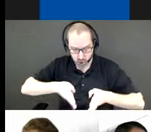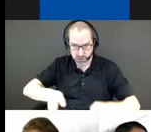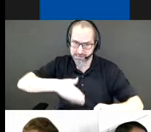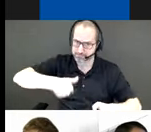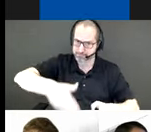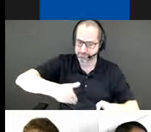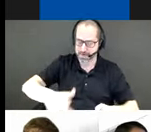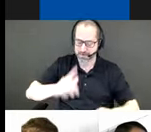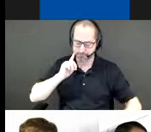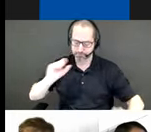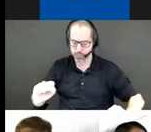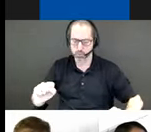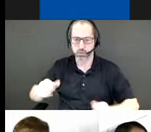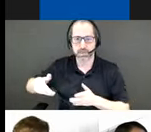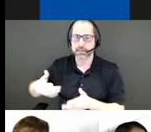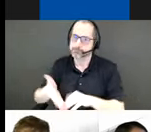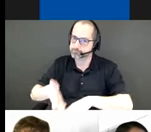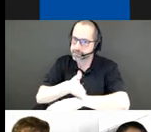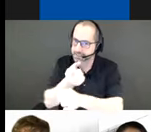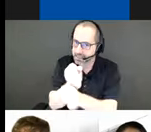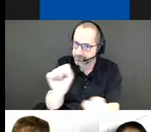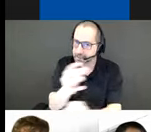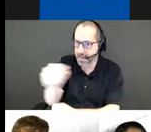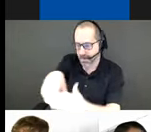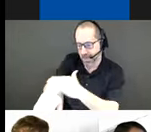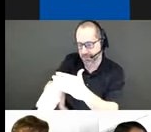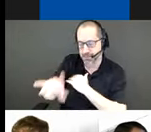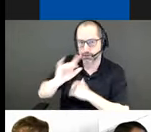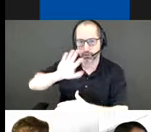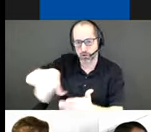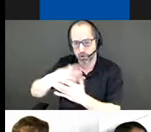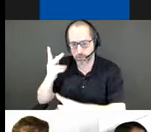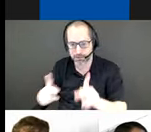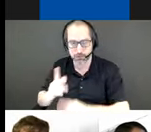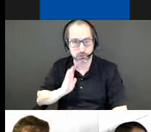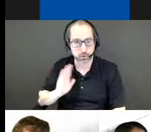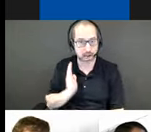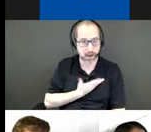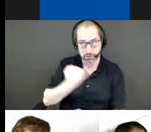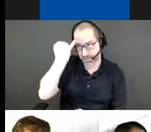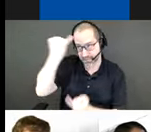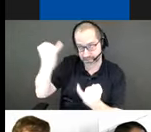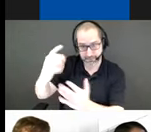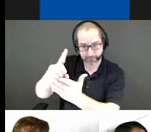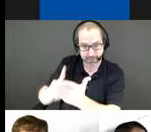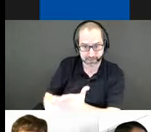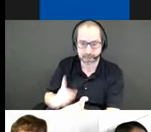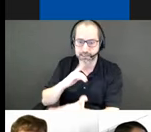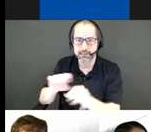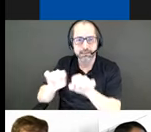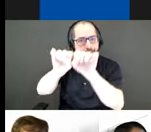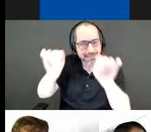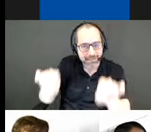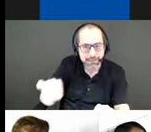both safety and accessibility for all. Our design strategy is based on a systems approach for scalability and